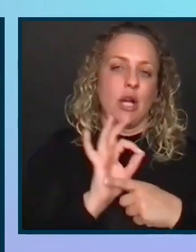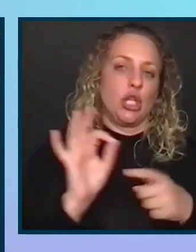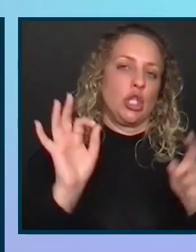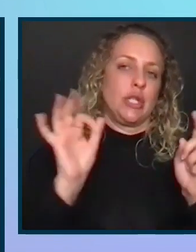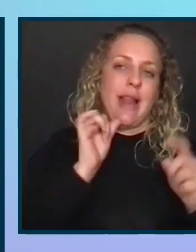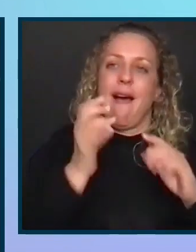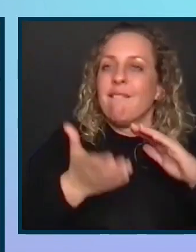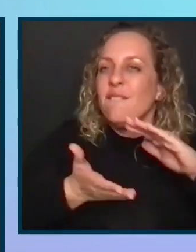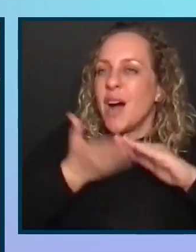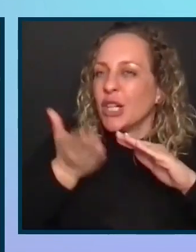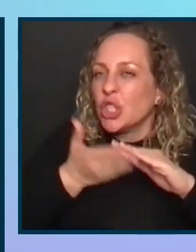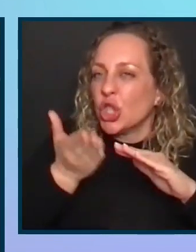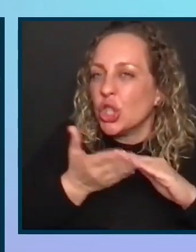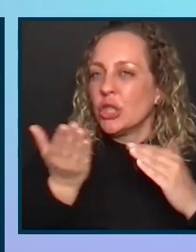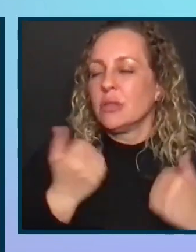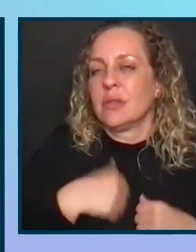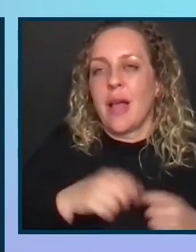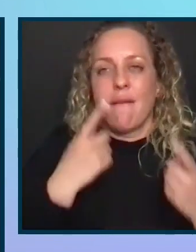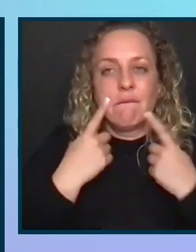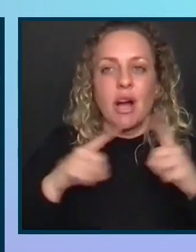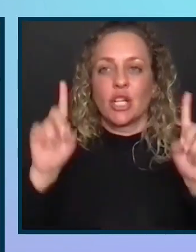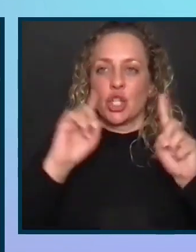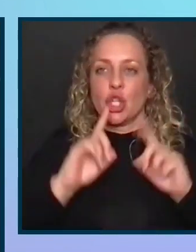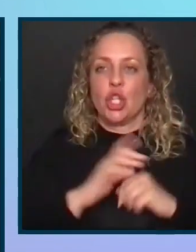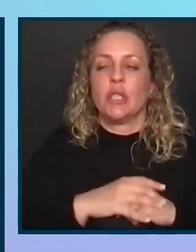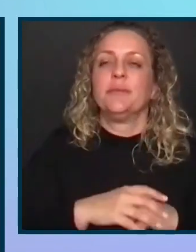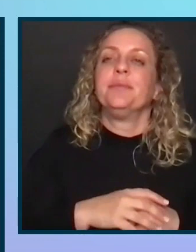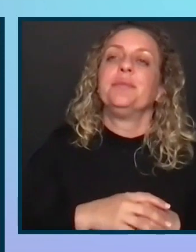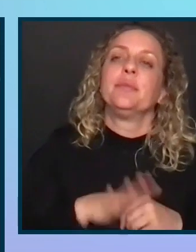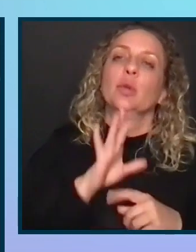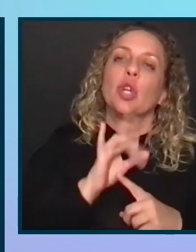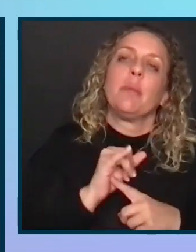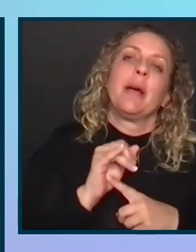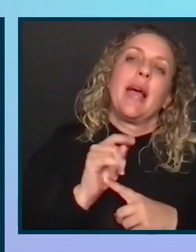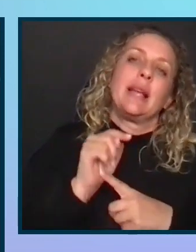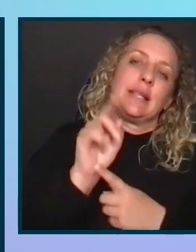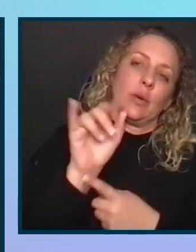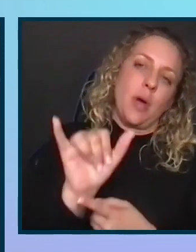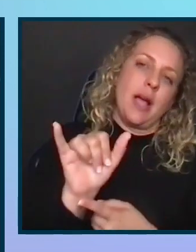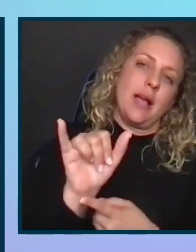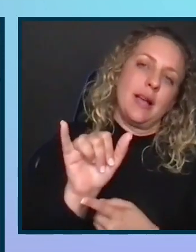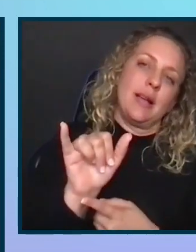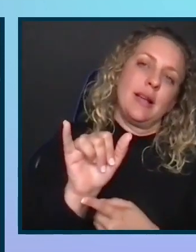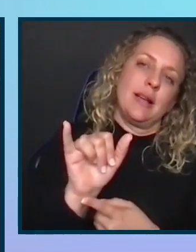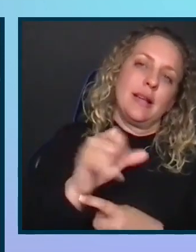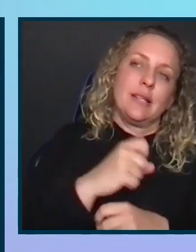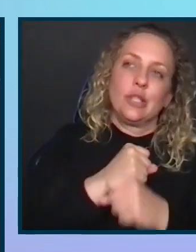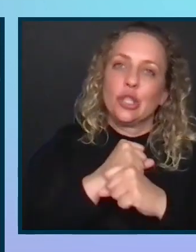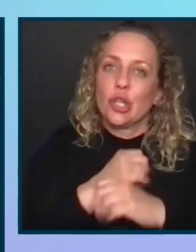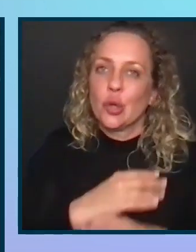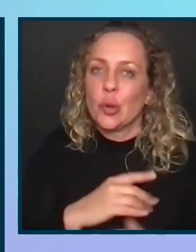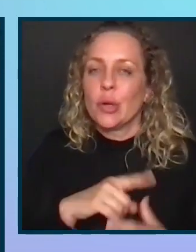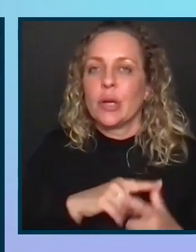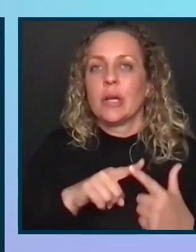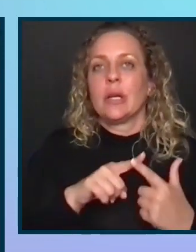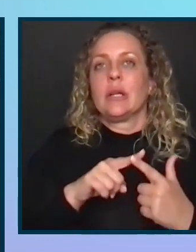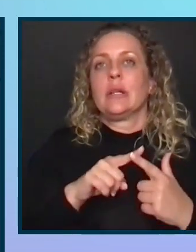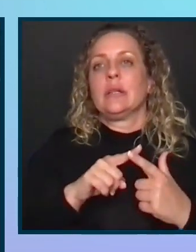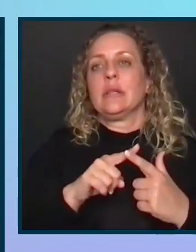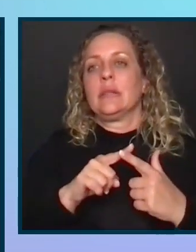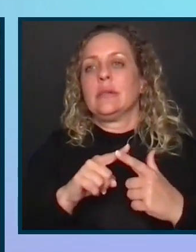So in IT, we always talk about the ITY, like security, scalability,